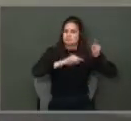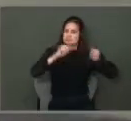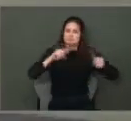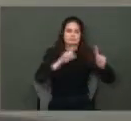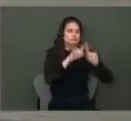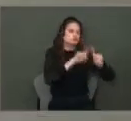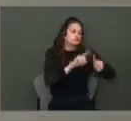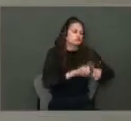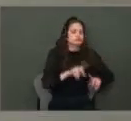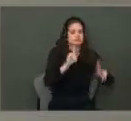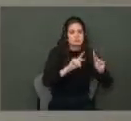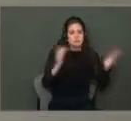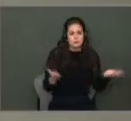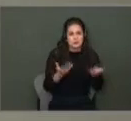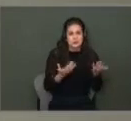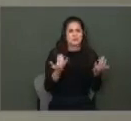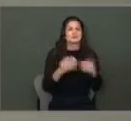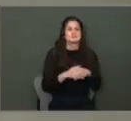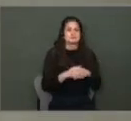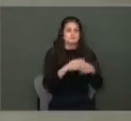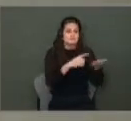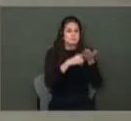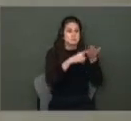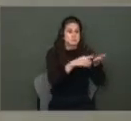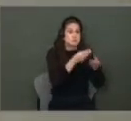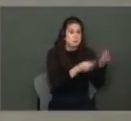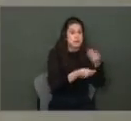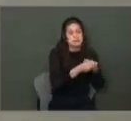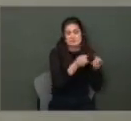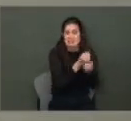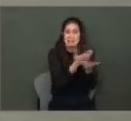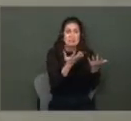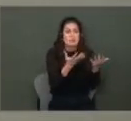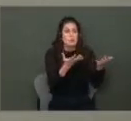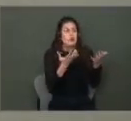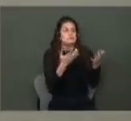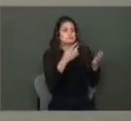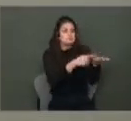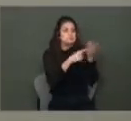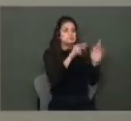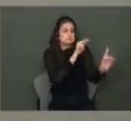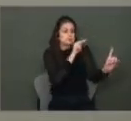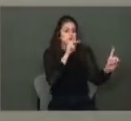tonight to talk about the proposed budget or anything else you want to talk about from the city's perspective.